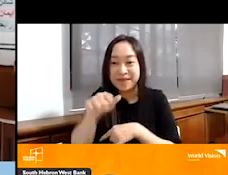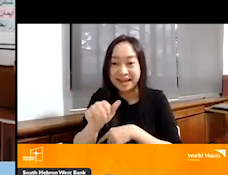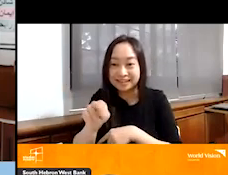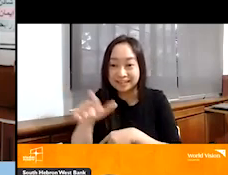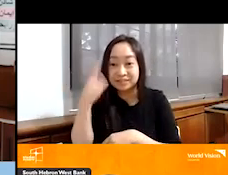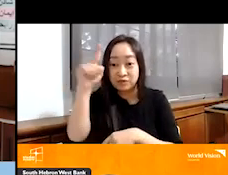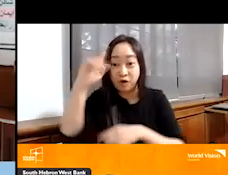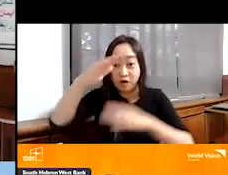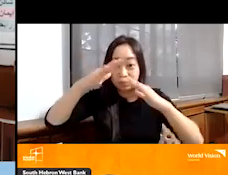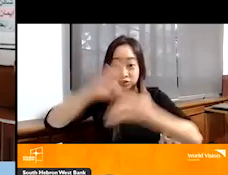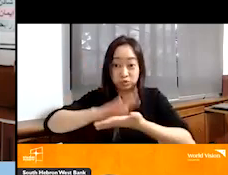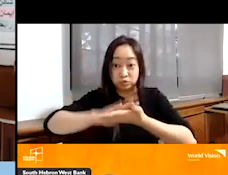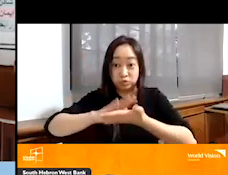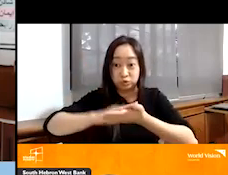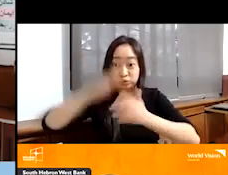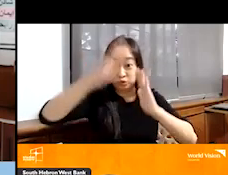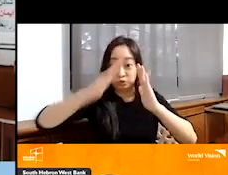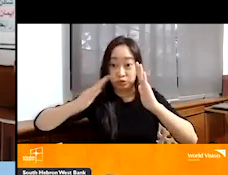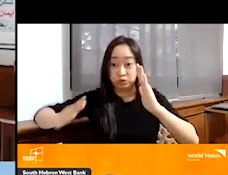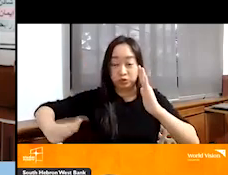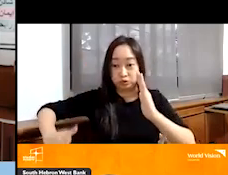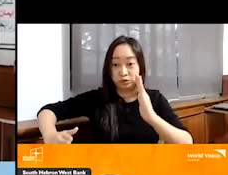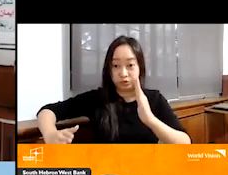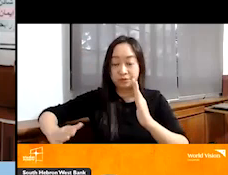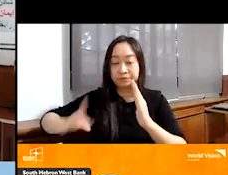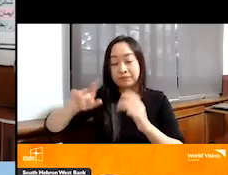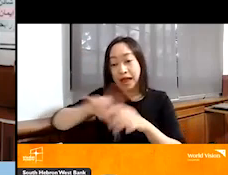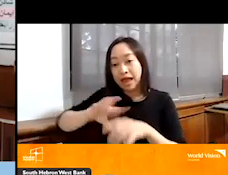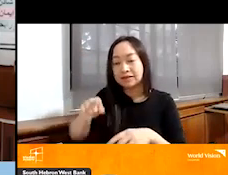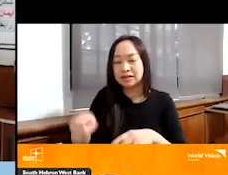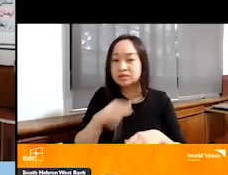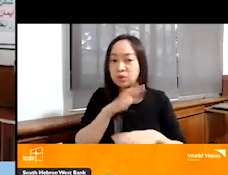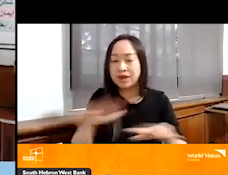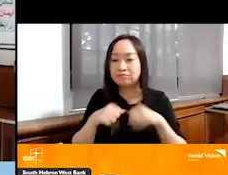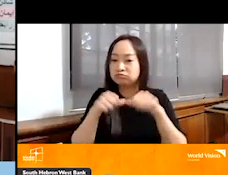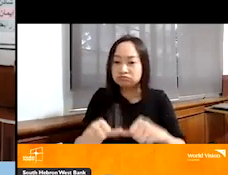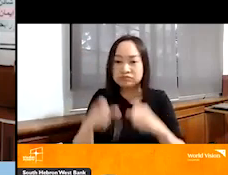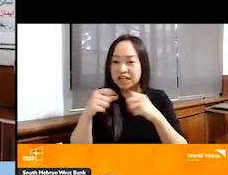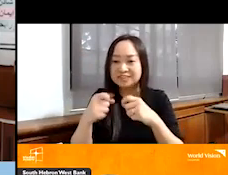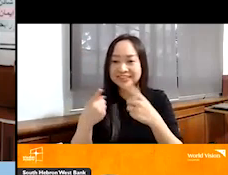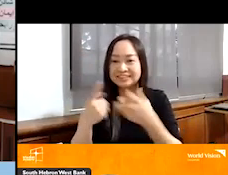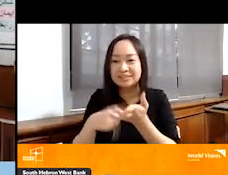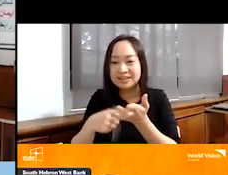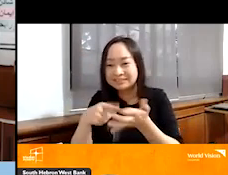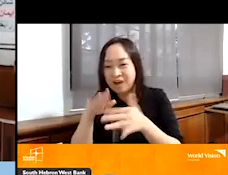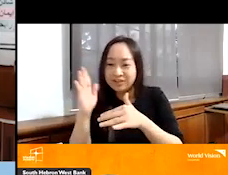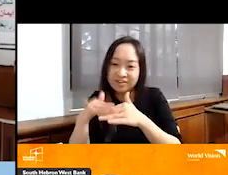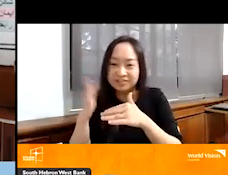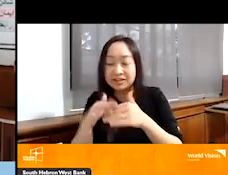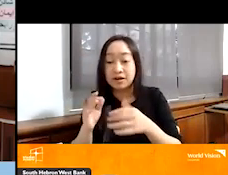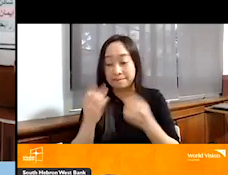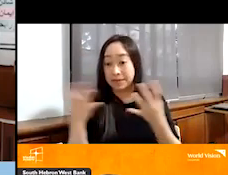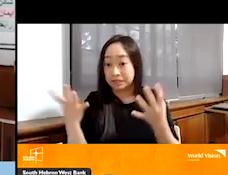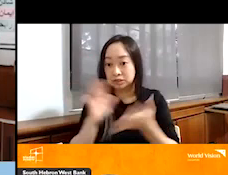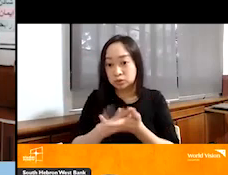And the thing about that is that they don't have consistent electricity here. And a lot of the schools are disadvantaged. So,